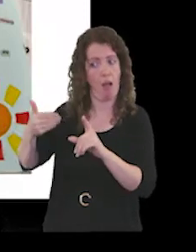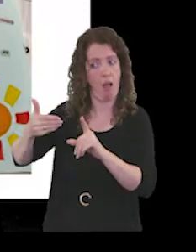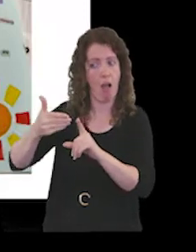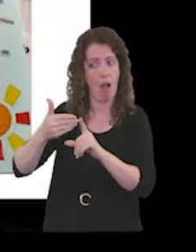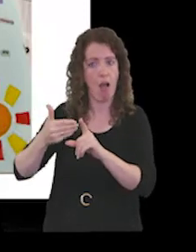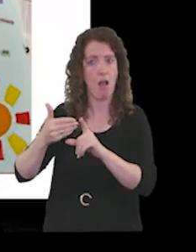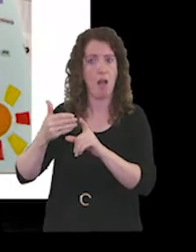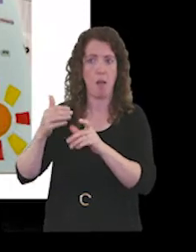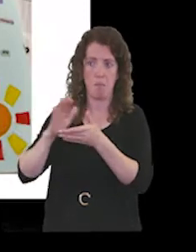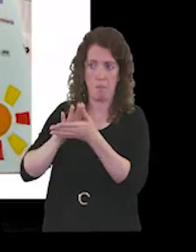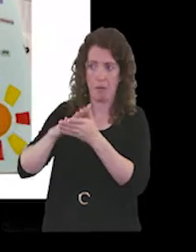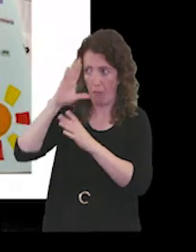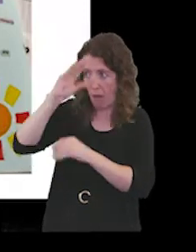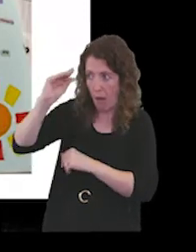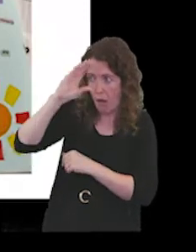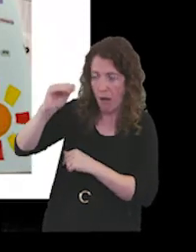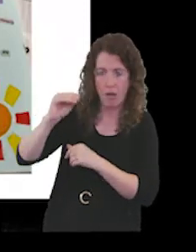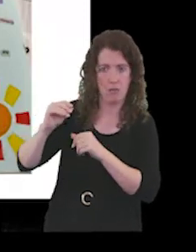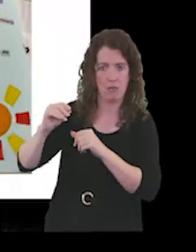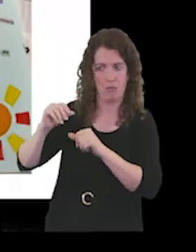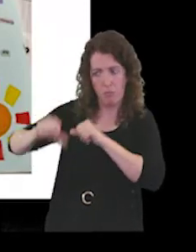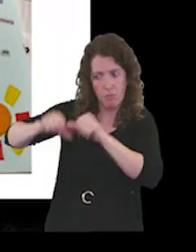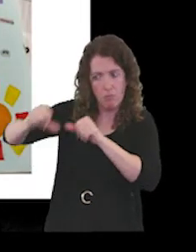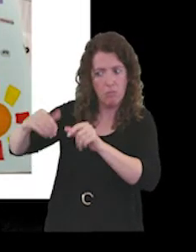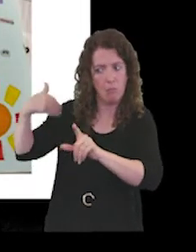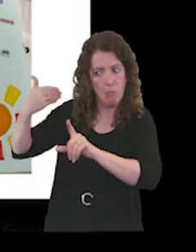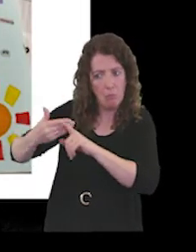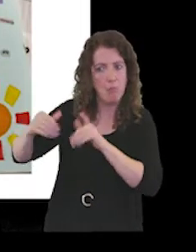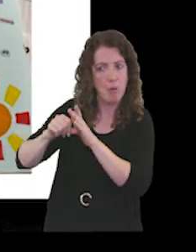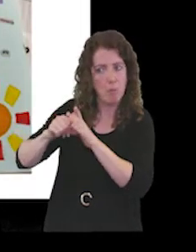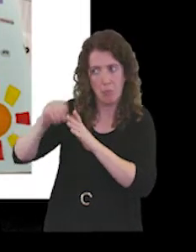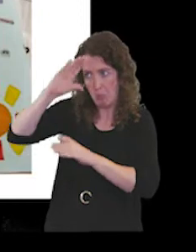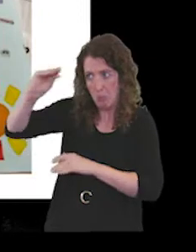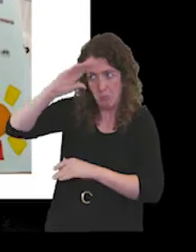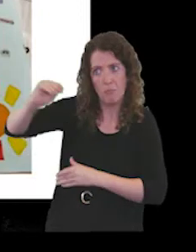all our progress and all our issues.